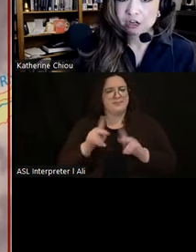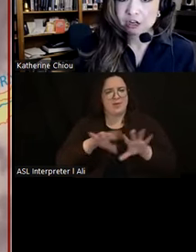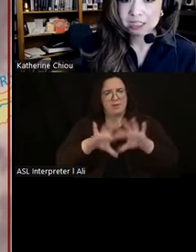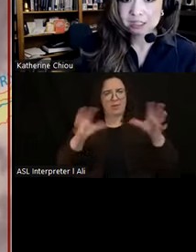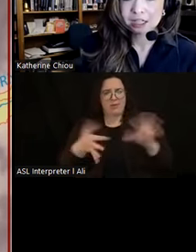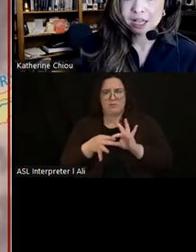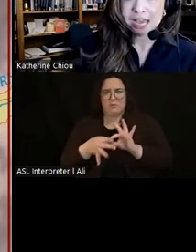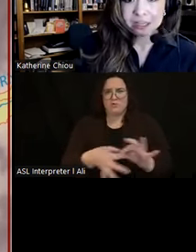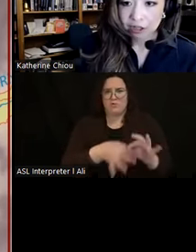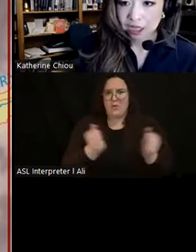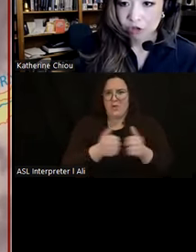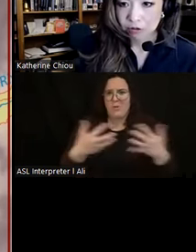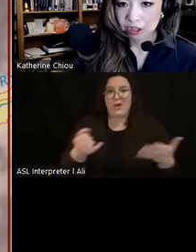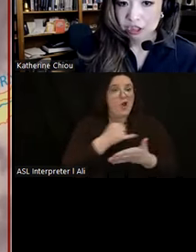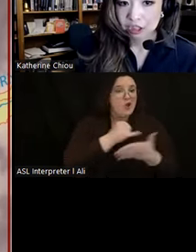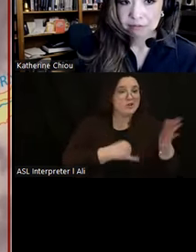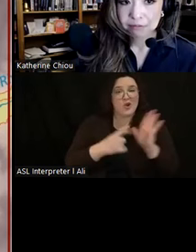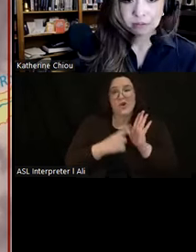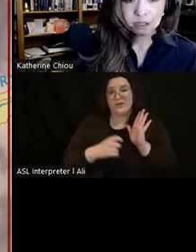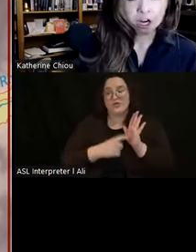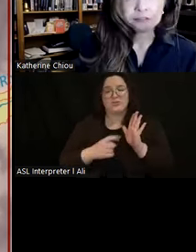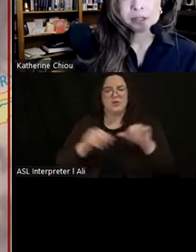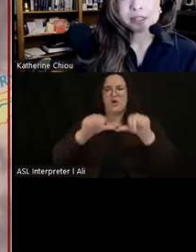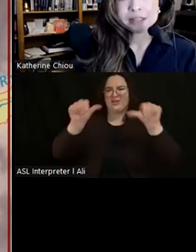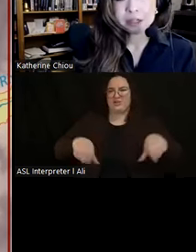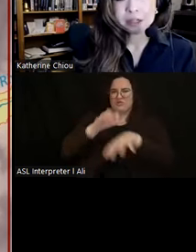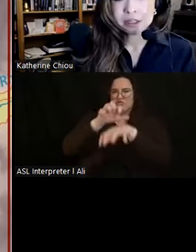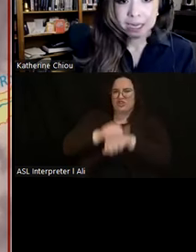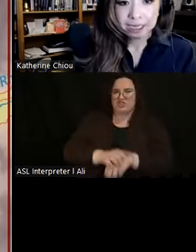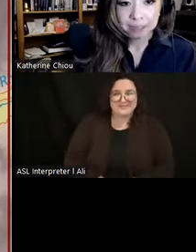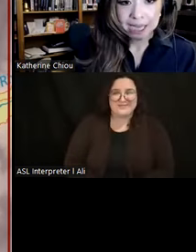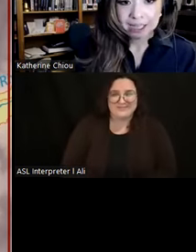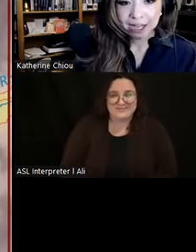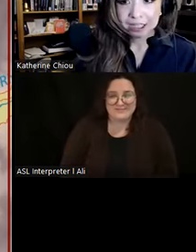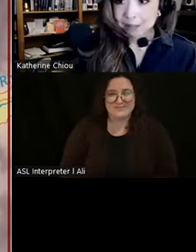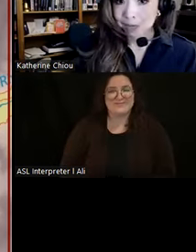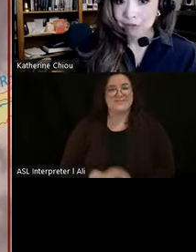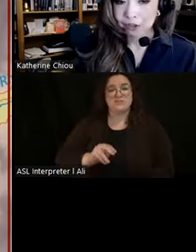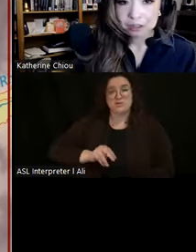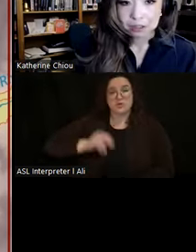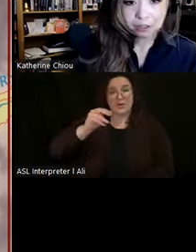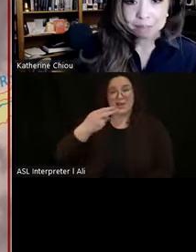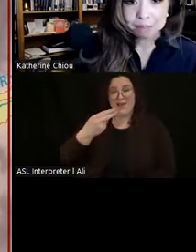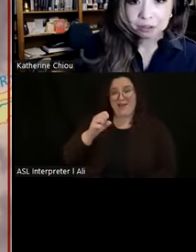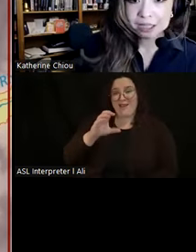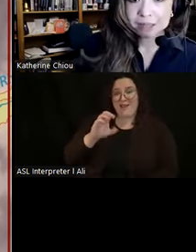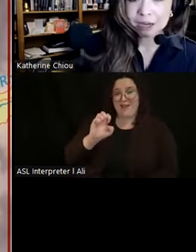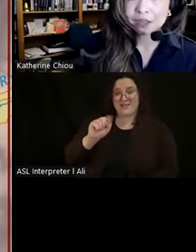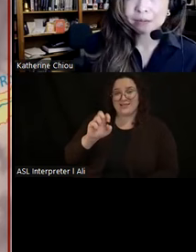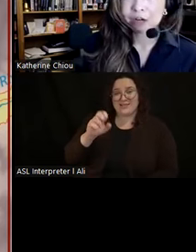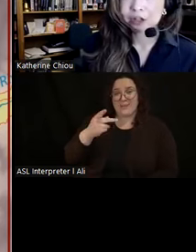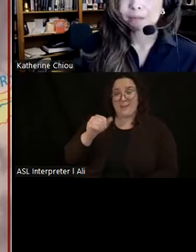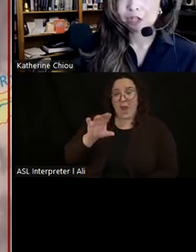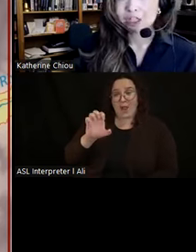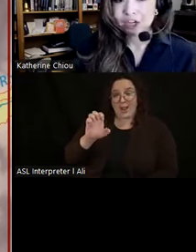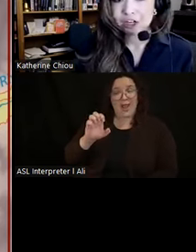a shared artistic and architectural tradition. Our focus narrows to the Hecatepeke Valley, it's a mouthful, a microcosm of